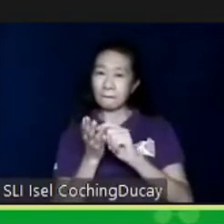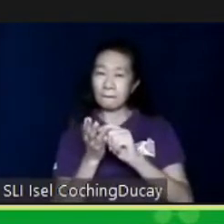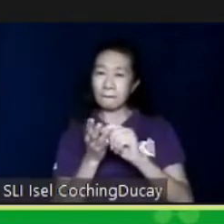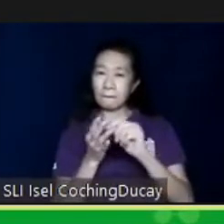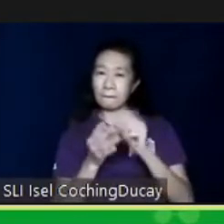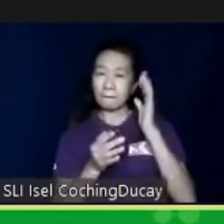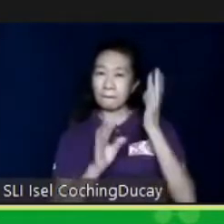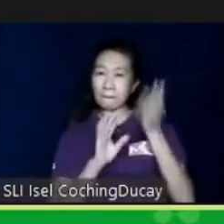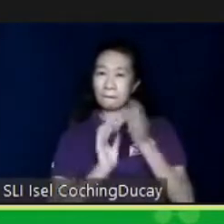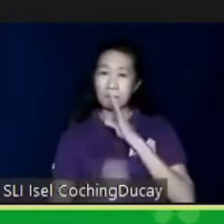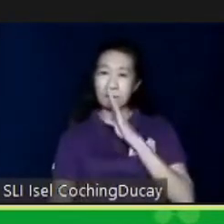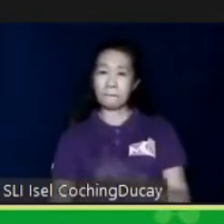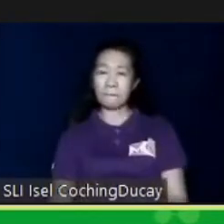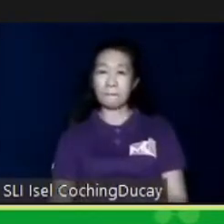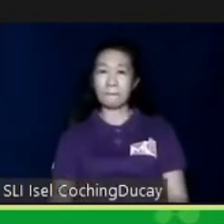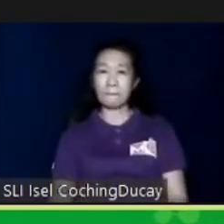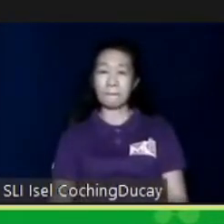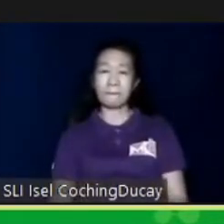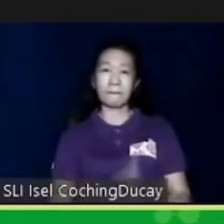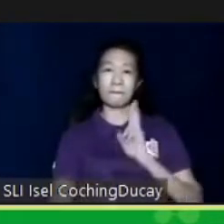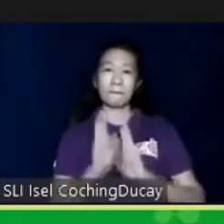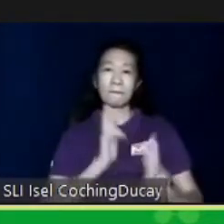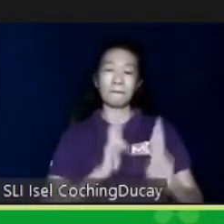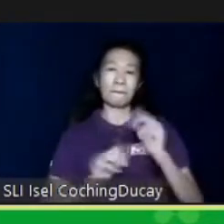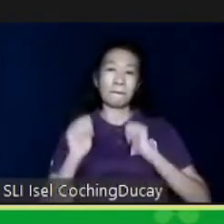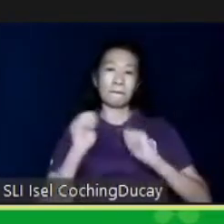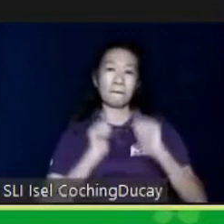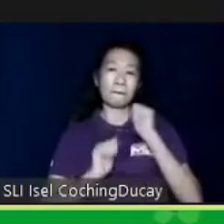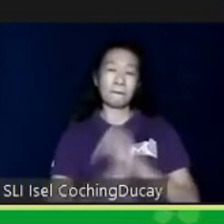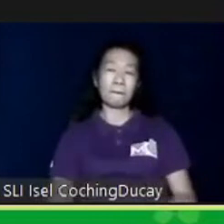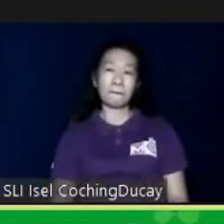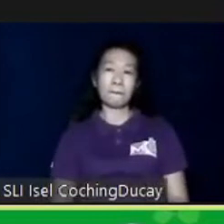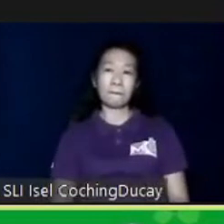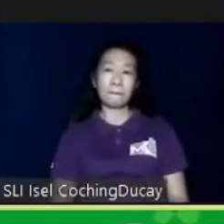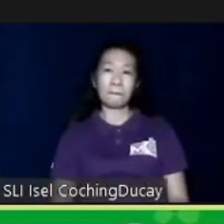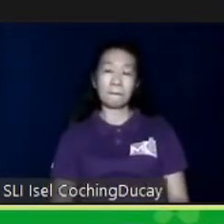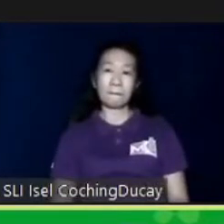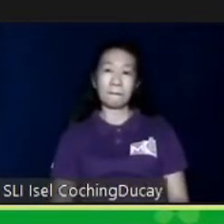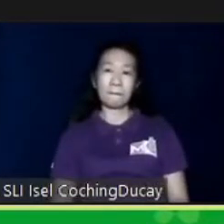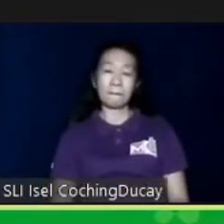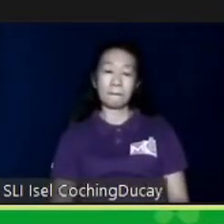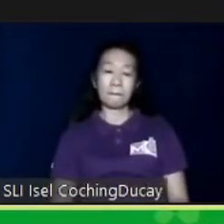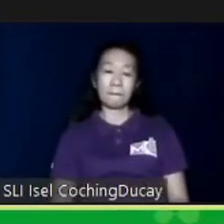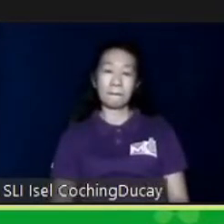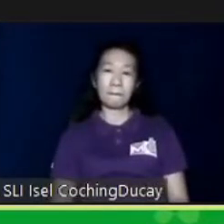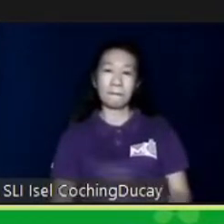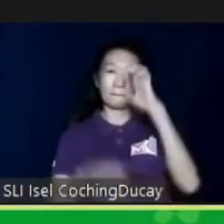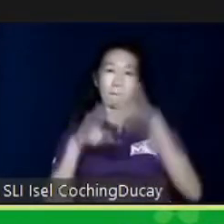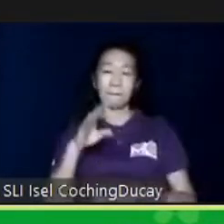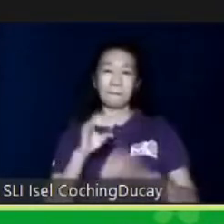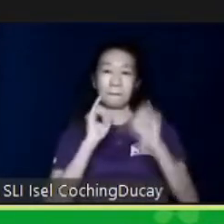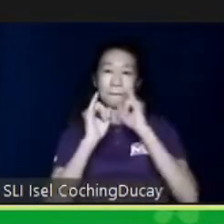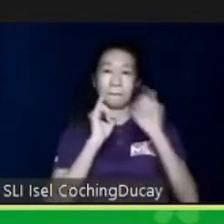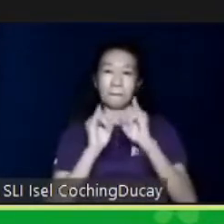role-playing. So, instead of an interview, the applicants